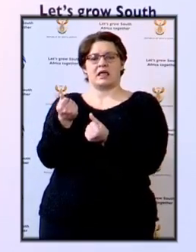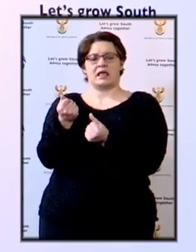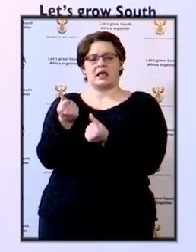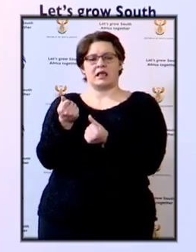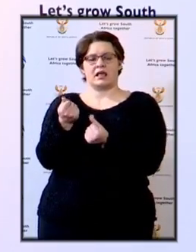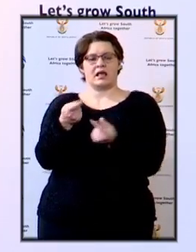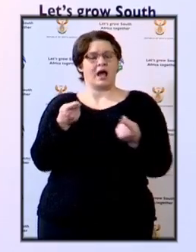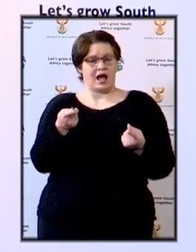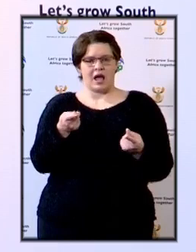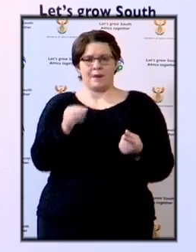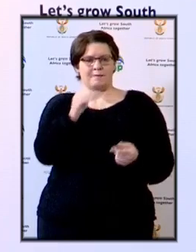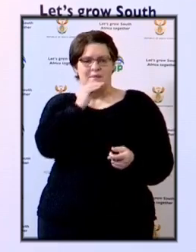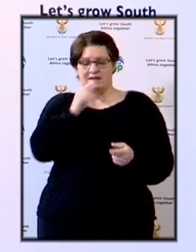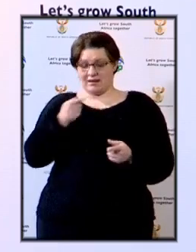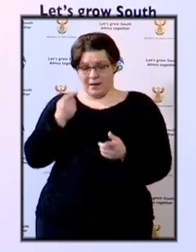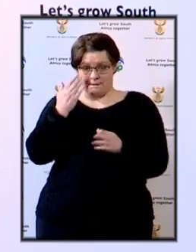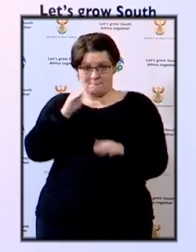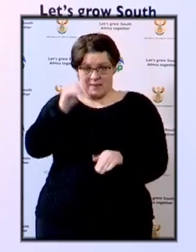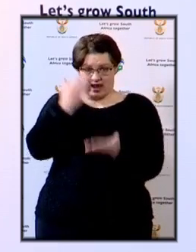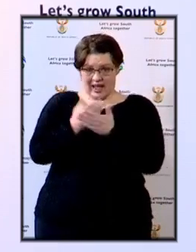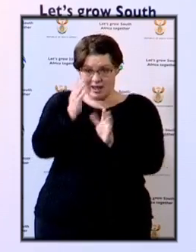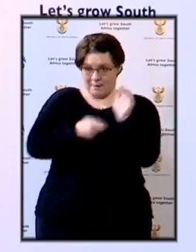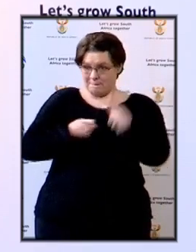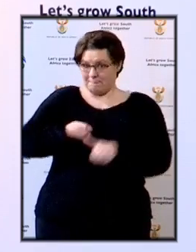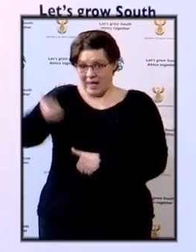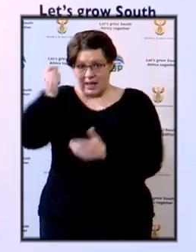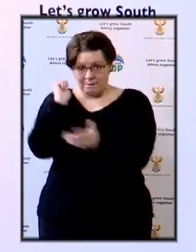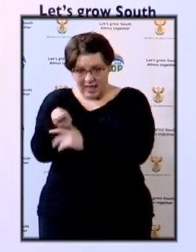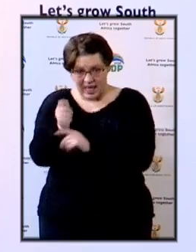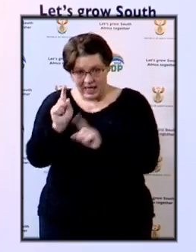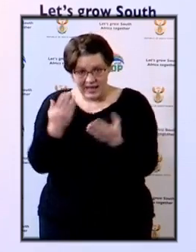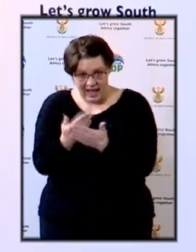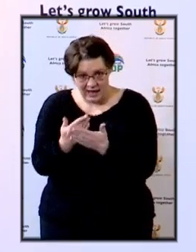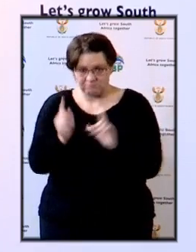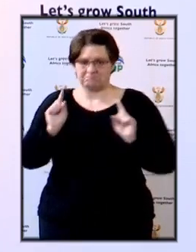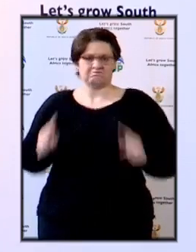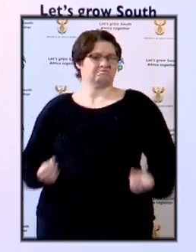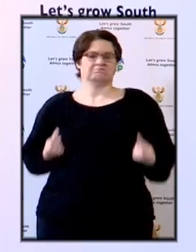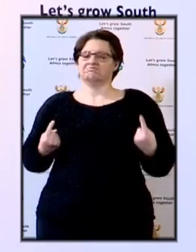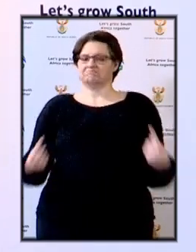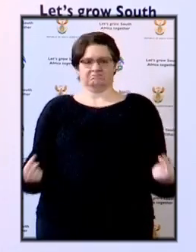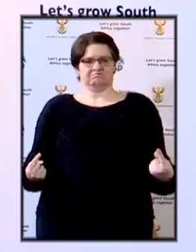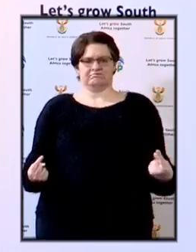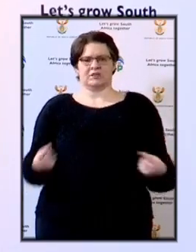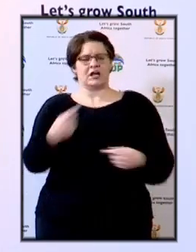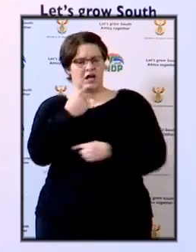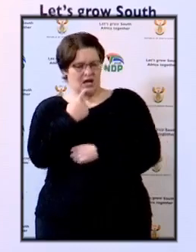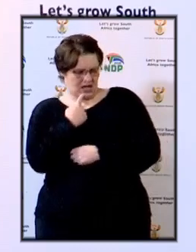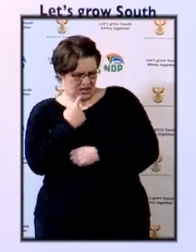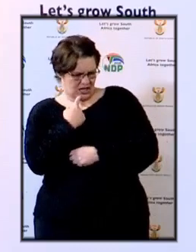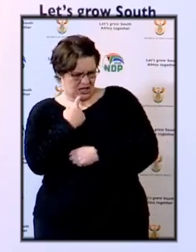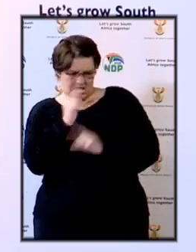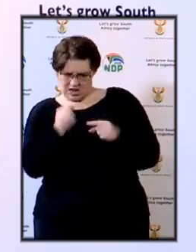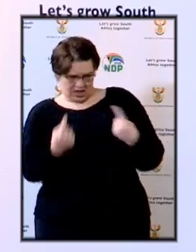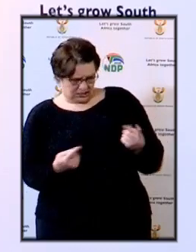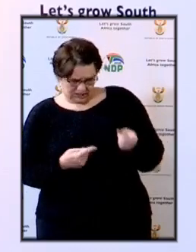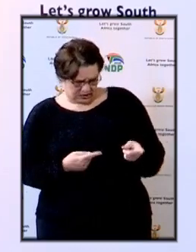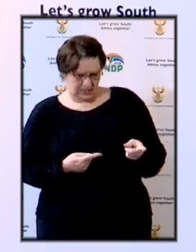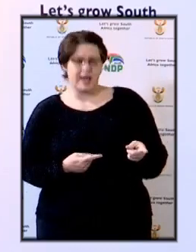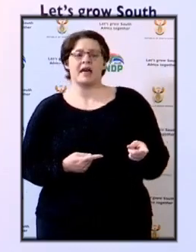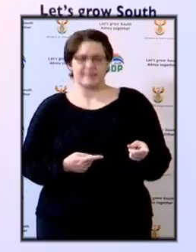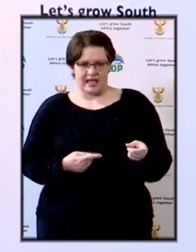were being owed, it will be unable to do so. So that informed the opinion which